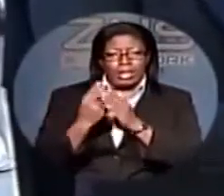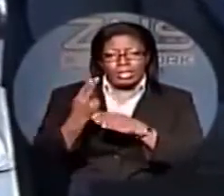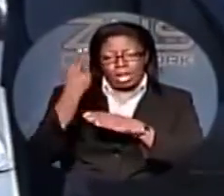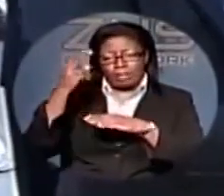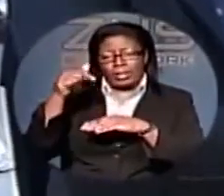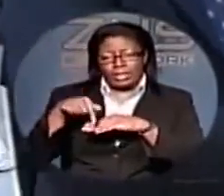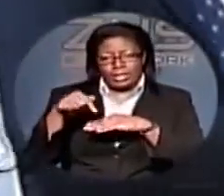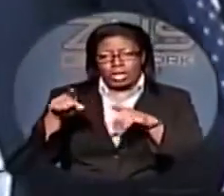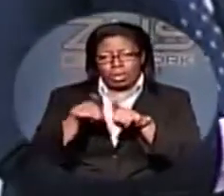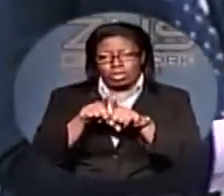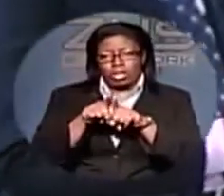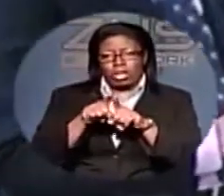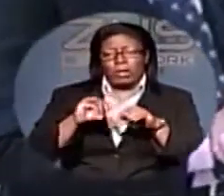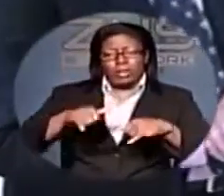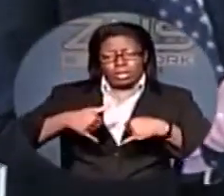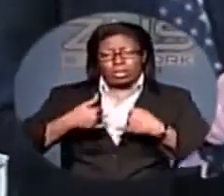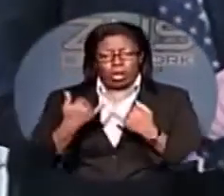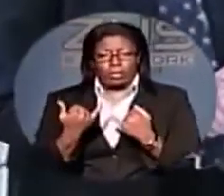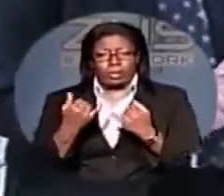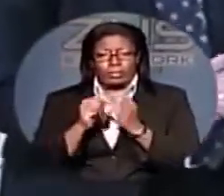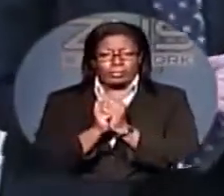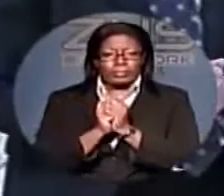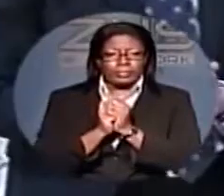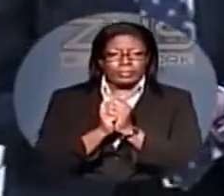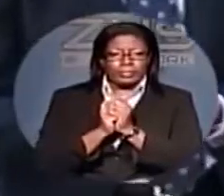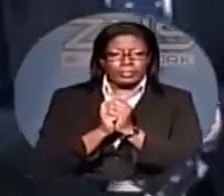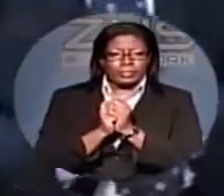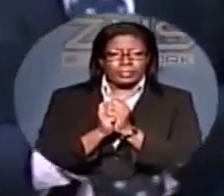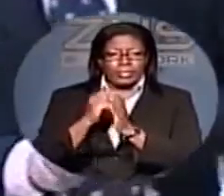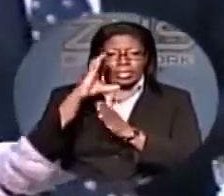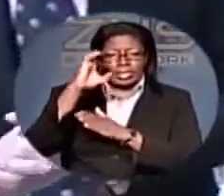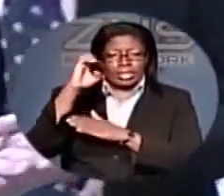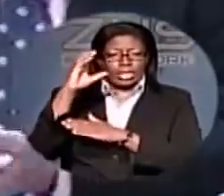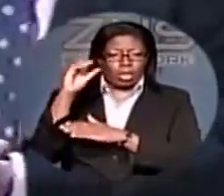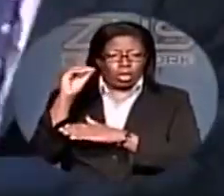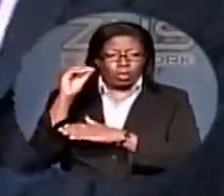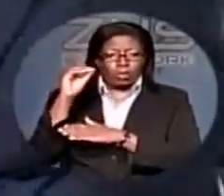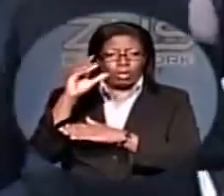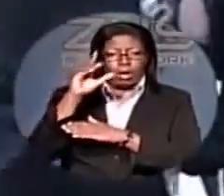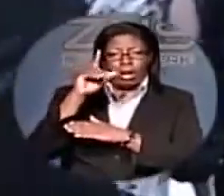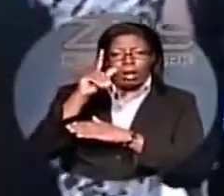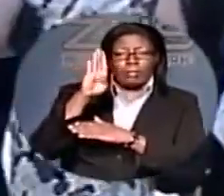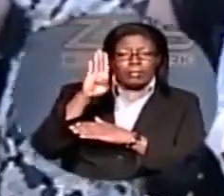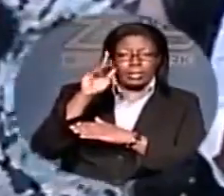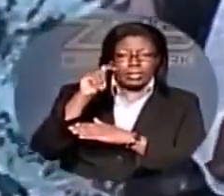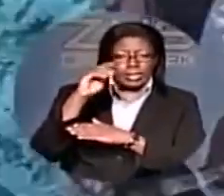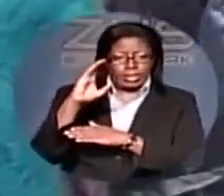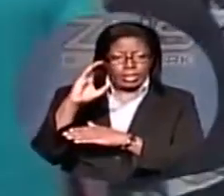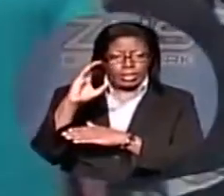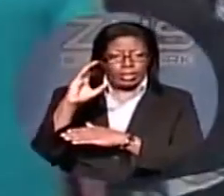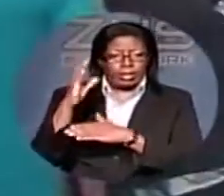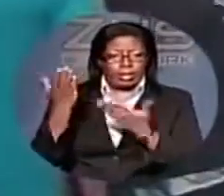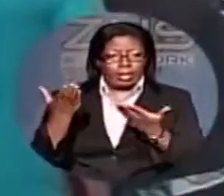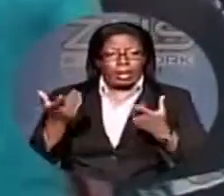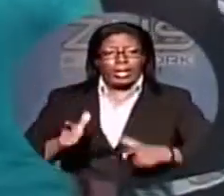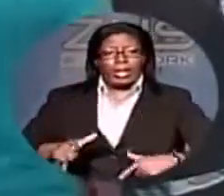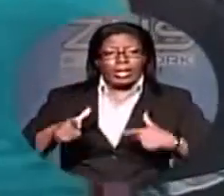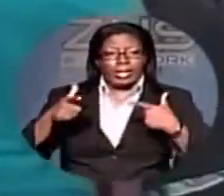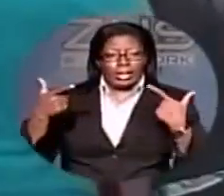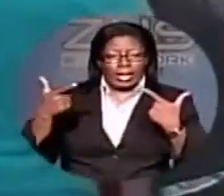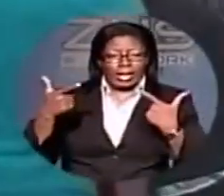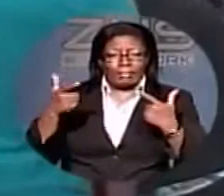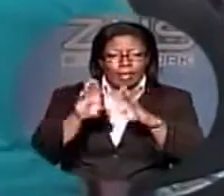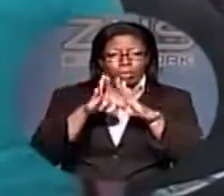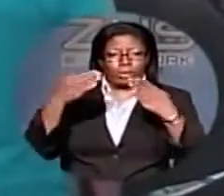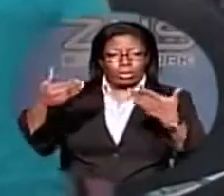enjoyable. Thank you so much, Mr. Houston. That's Jeff Houston, CEO of the Bahamas Telecommunications Company. Joining me here live at the opening